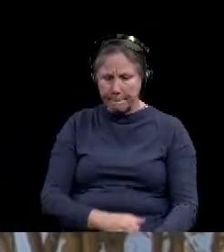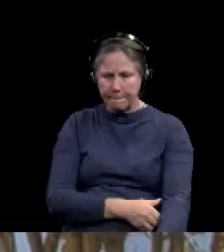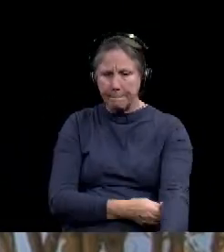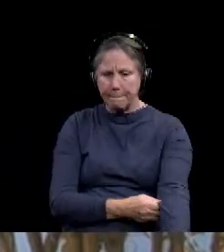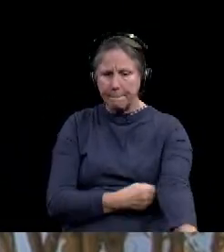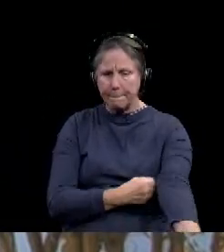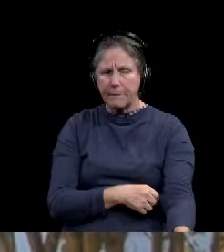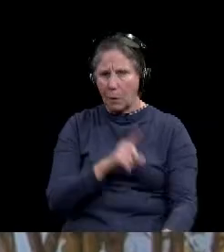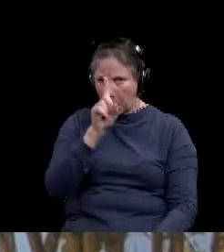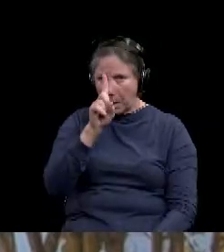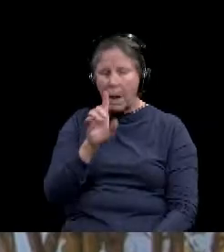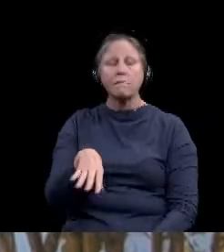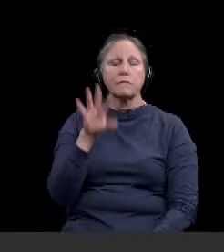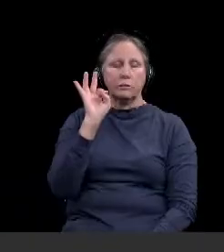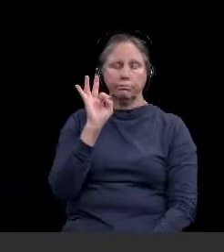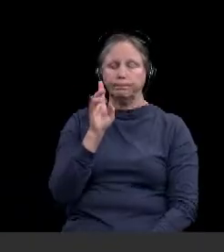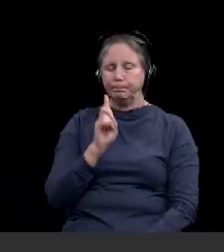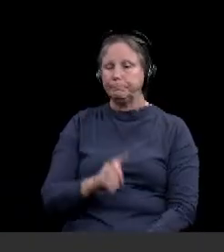Just a moment. There we go.